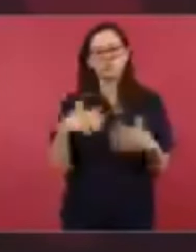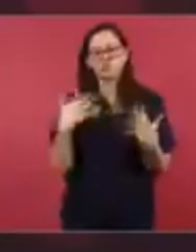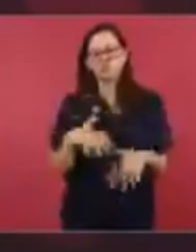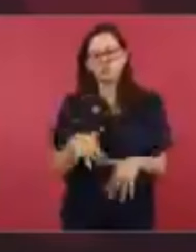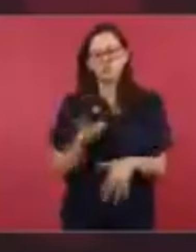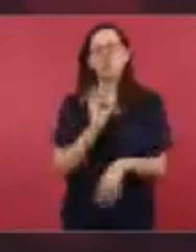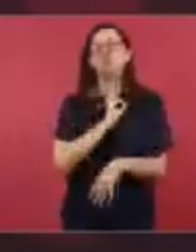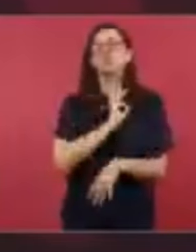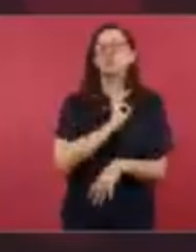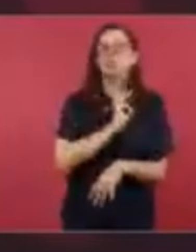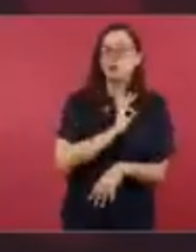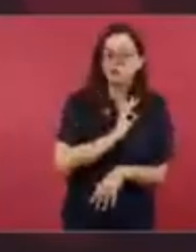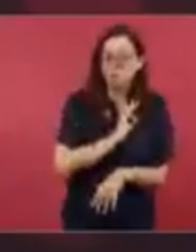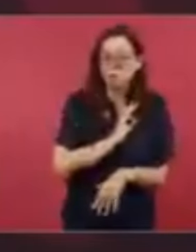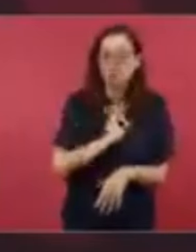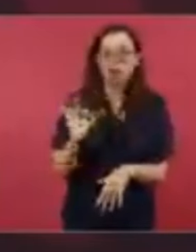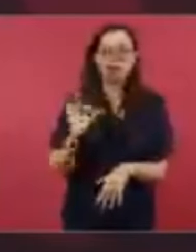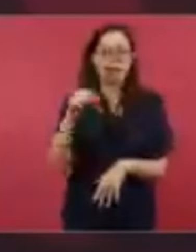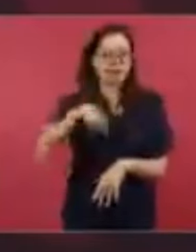have to help each other.